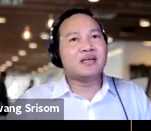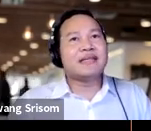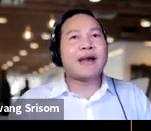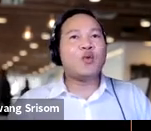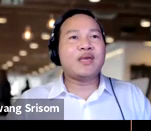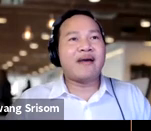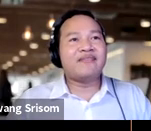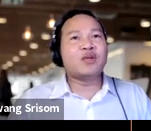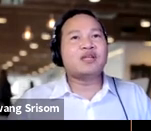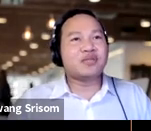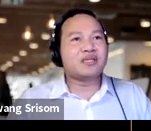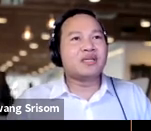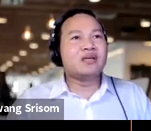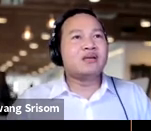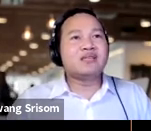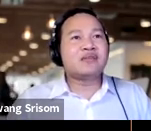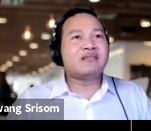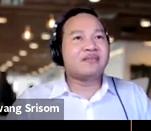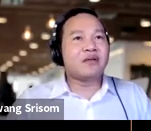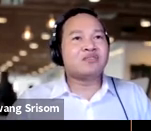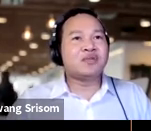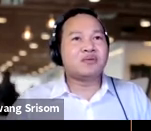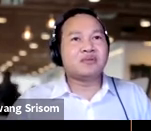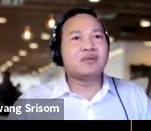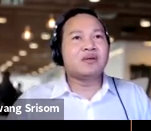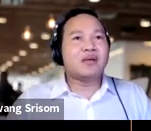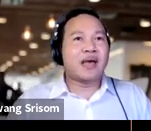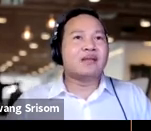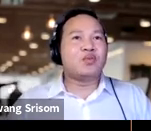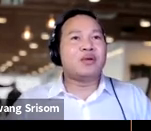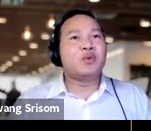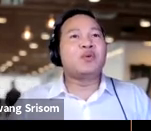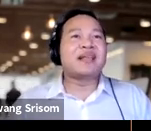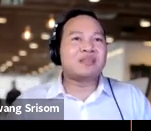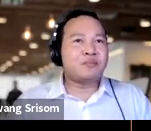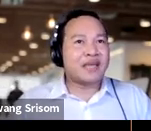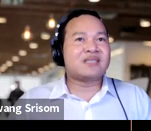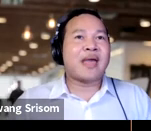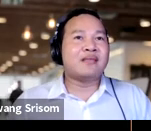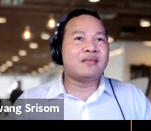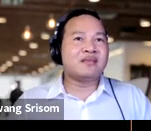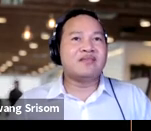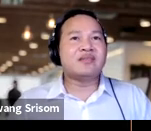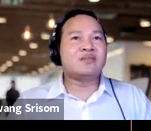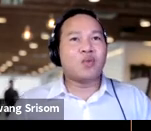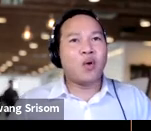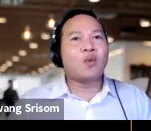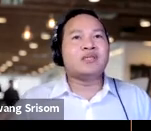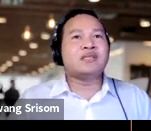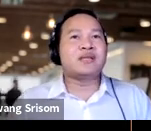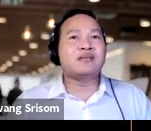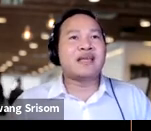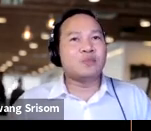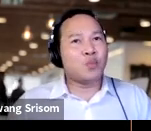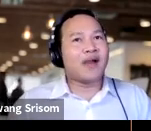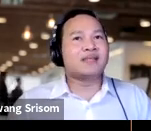now we have 100 district level hospitals and we we will expand the services to all